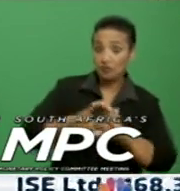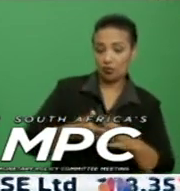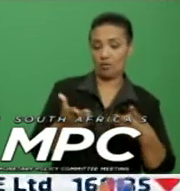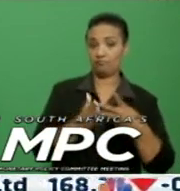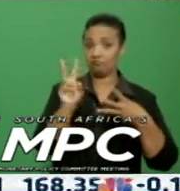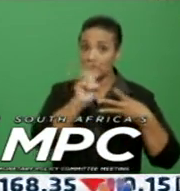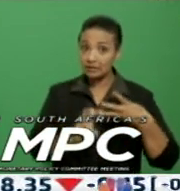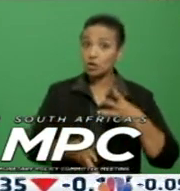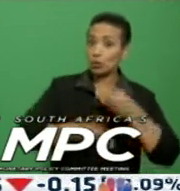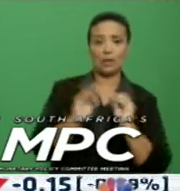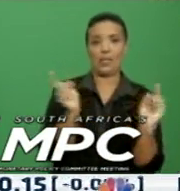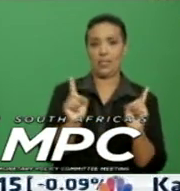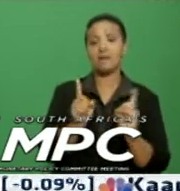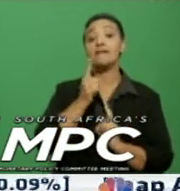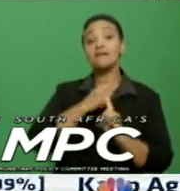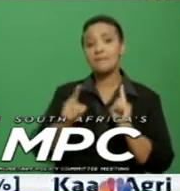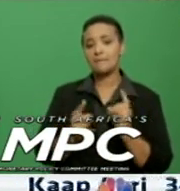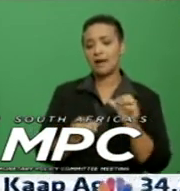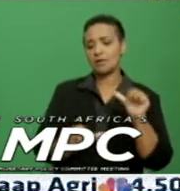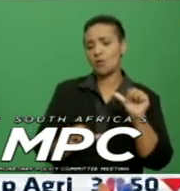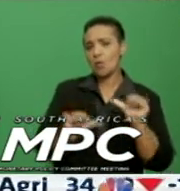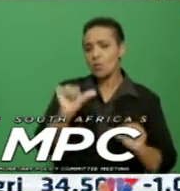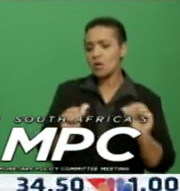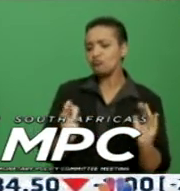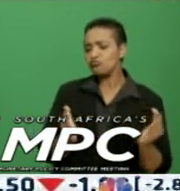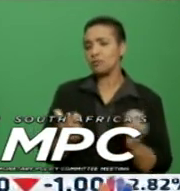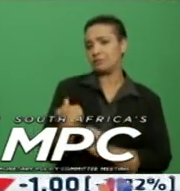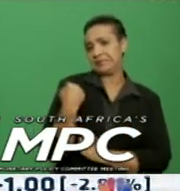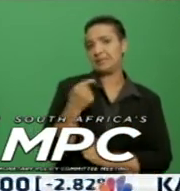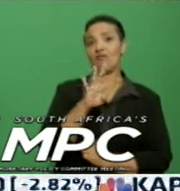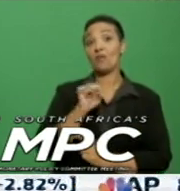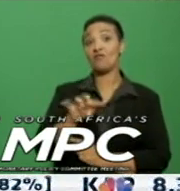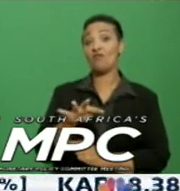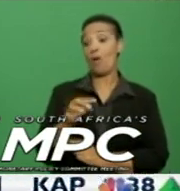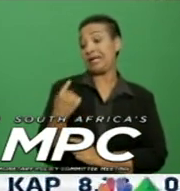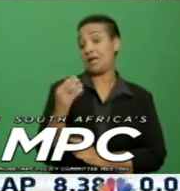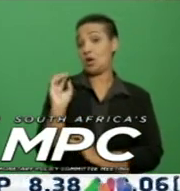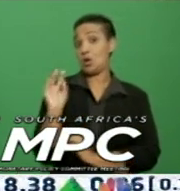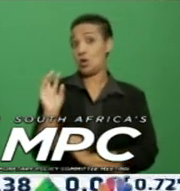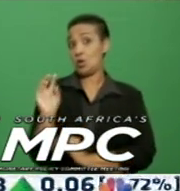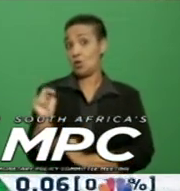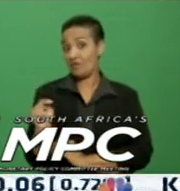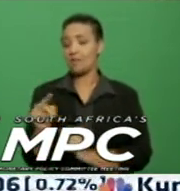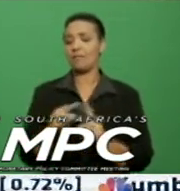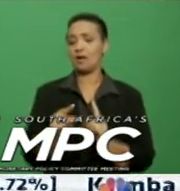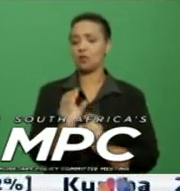was 4.4% in November compared to 4.2% in October.